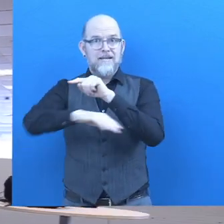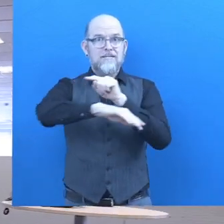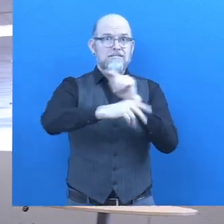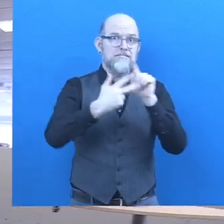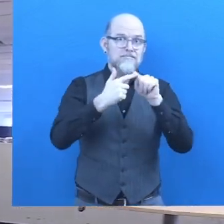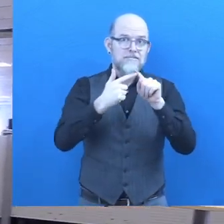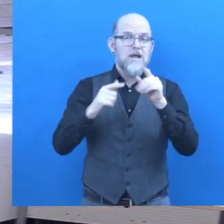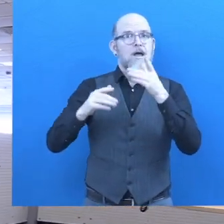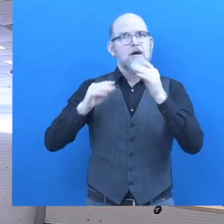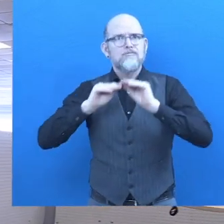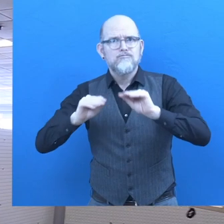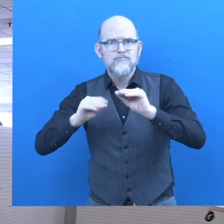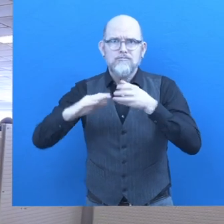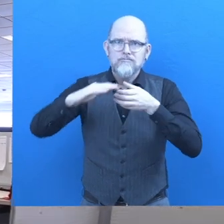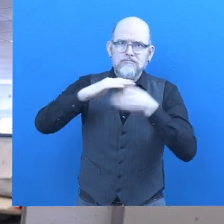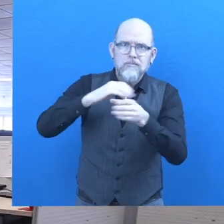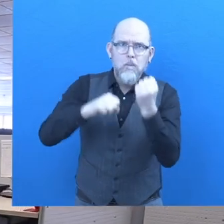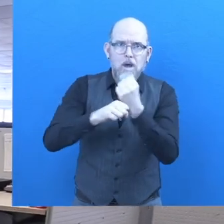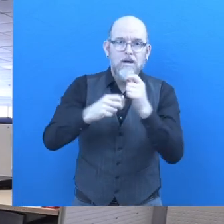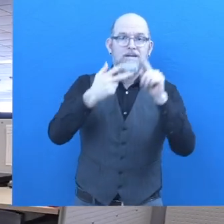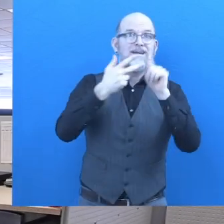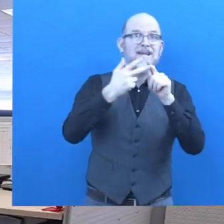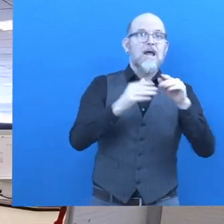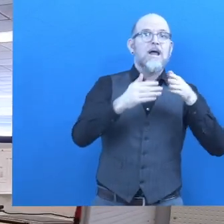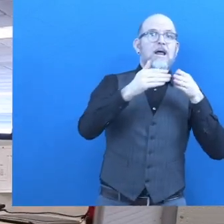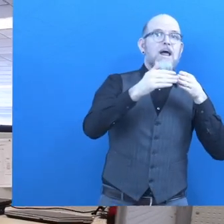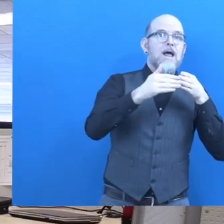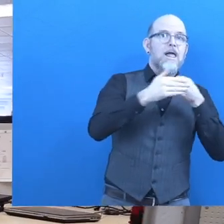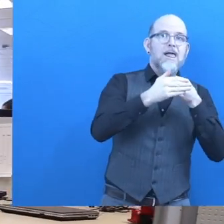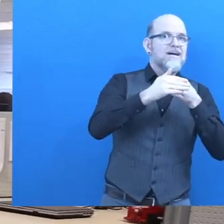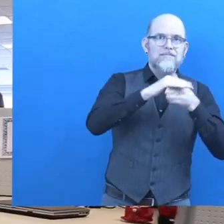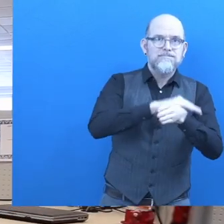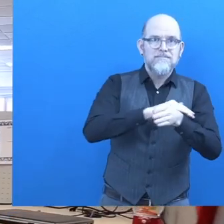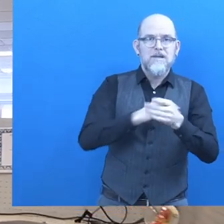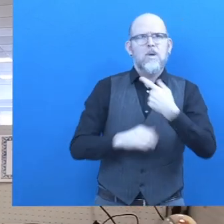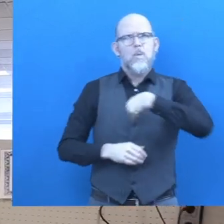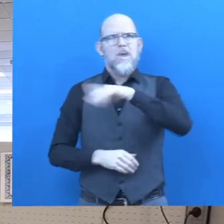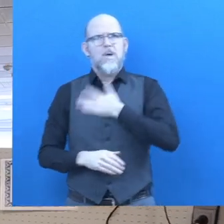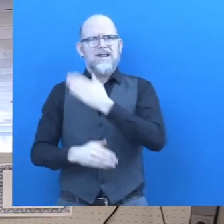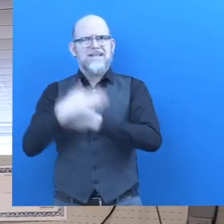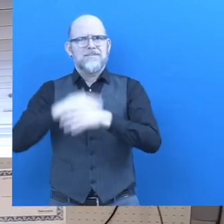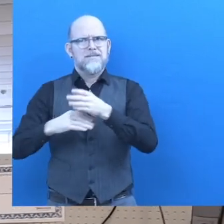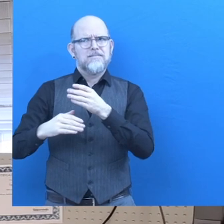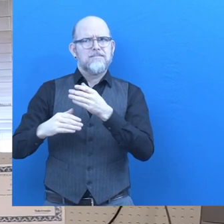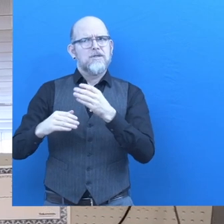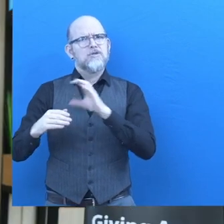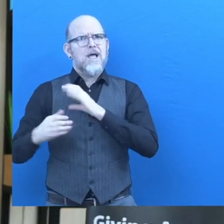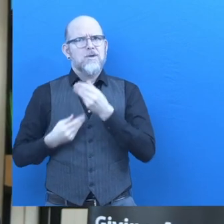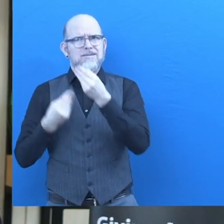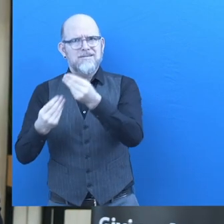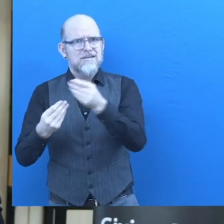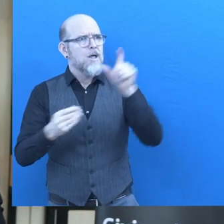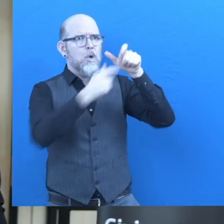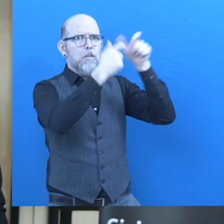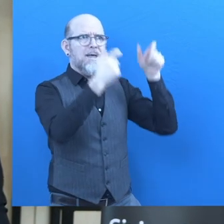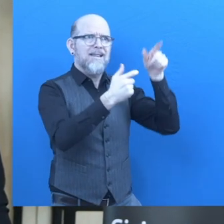and accessibility. And we do so by providing employers the opportunity to create job analysis reports in